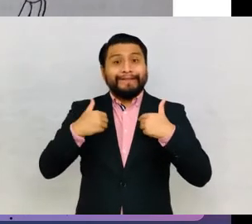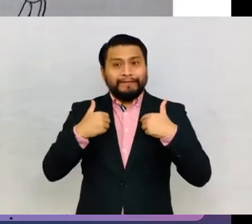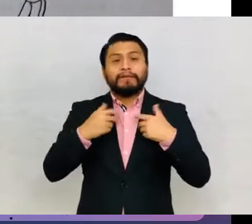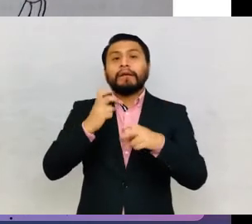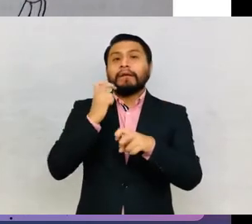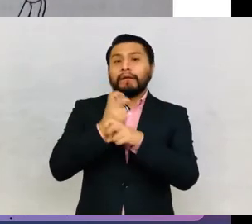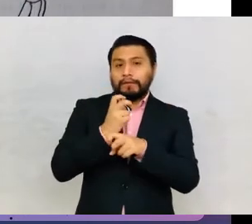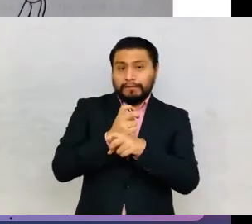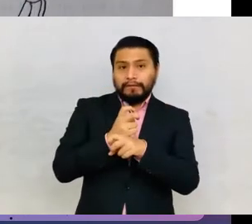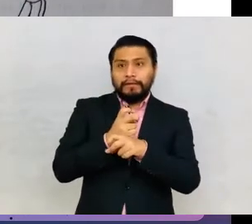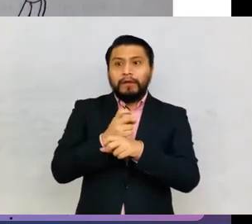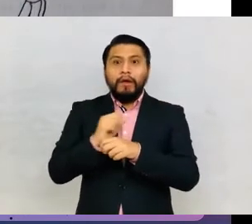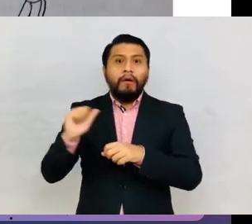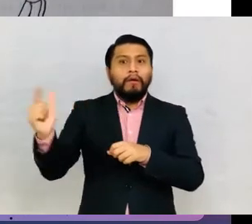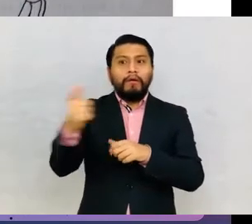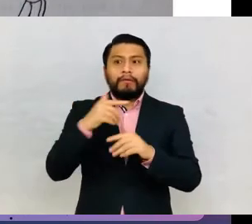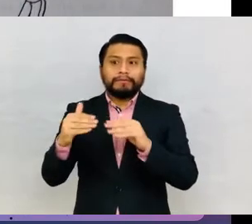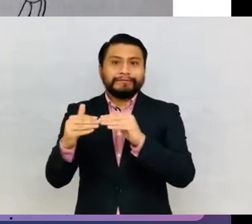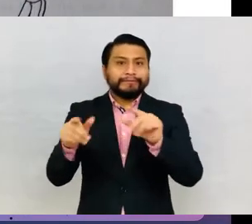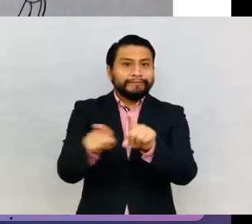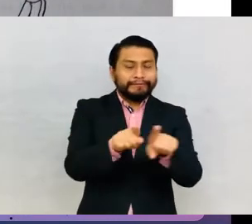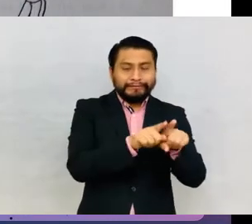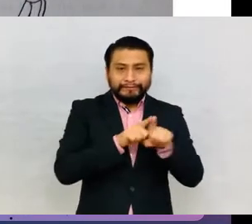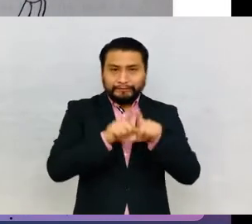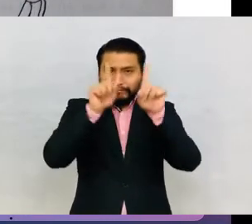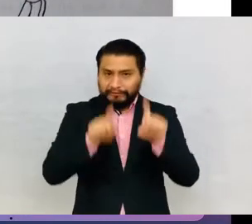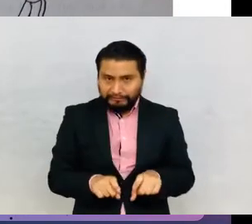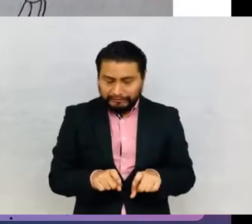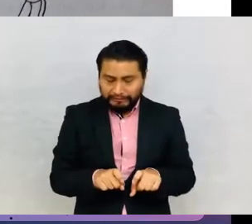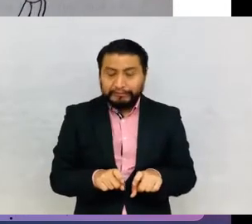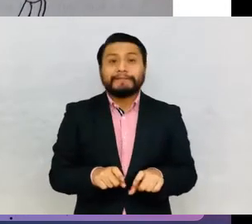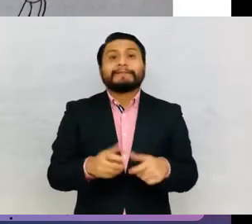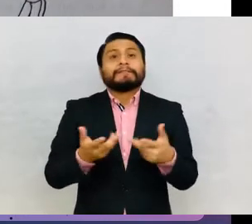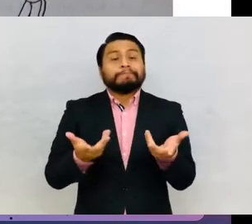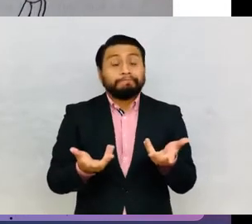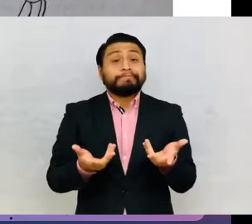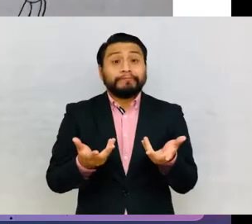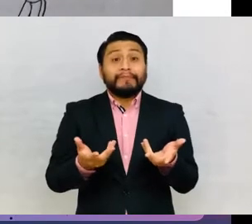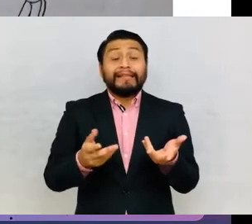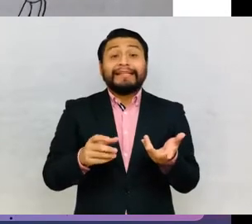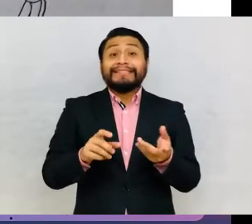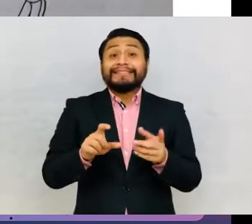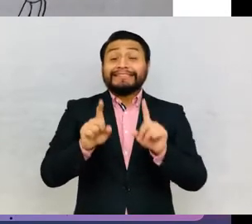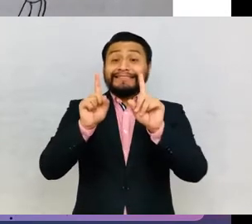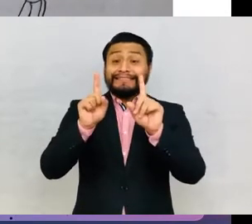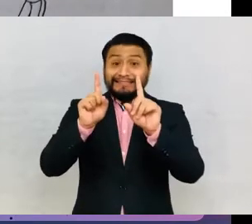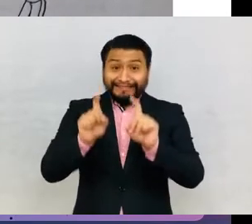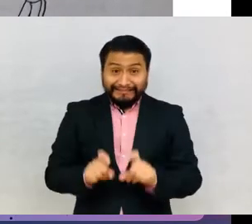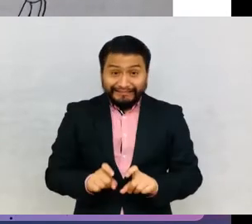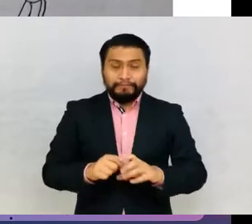neutral tests. With the consent of Fay in France, the Fay test,